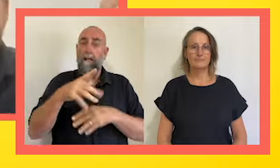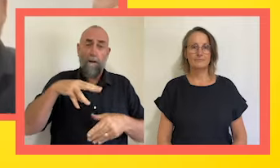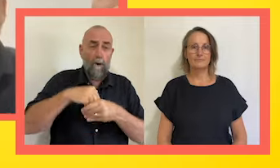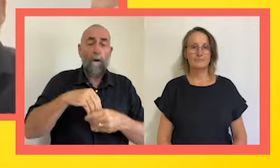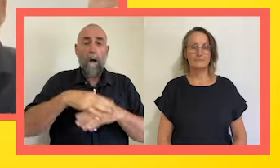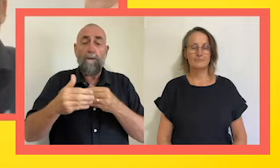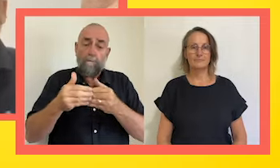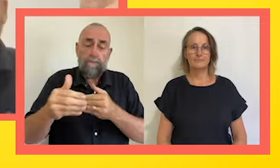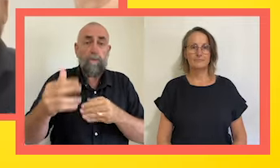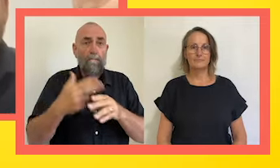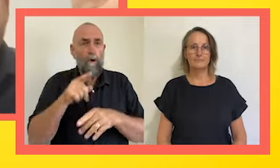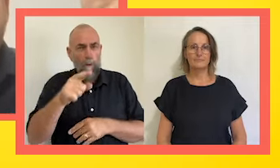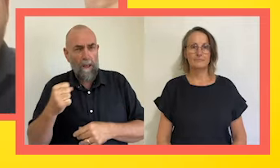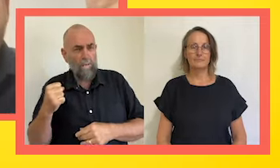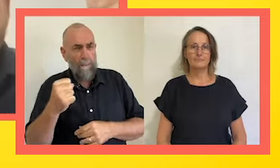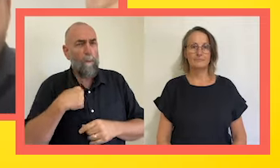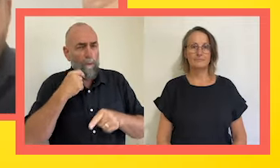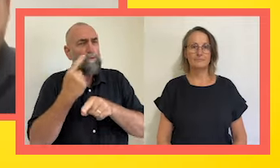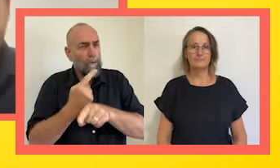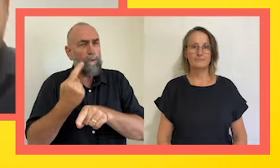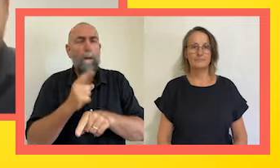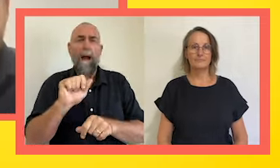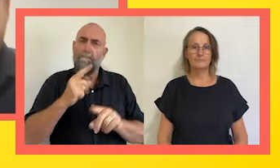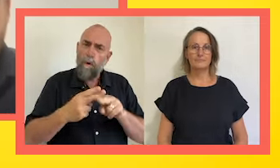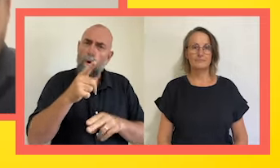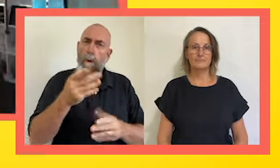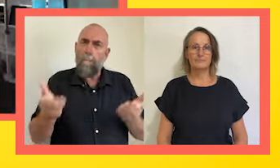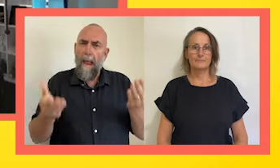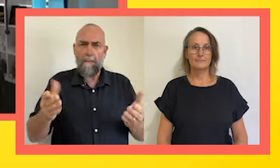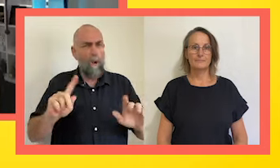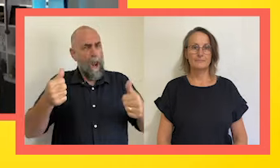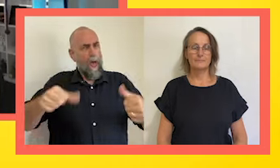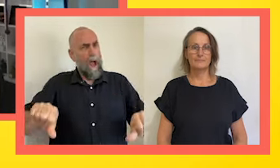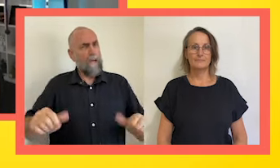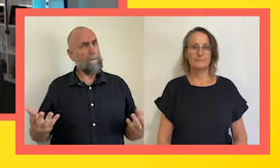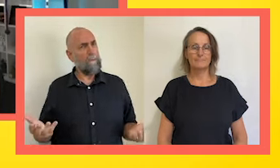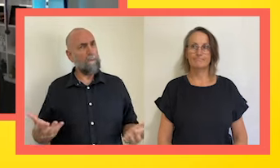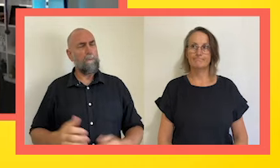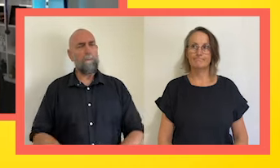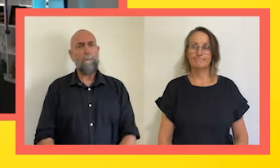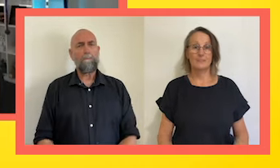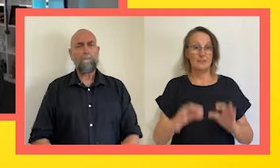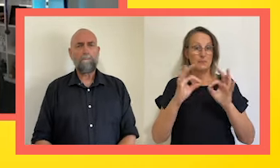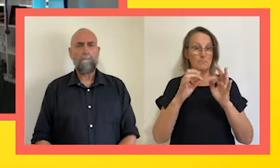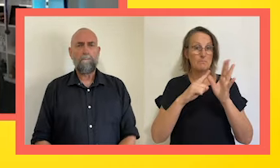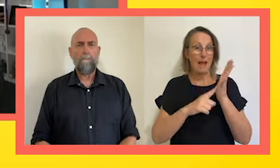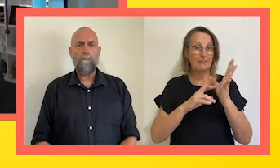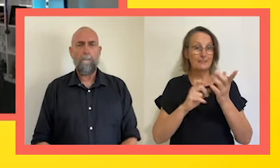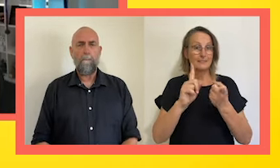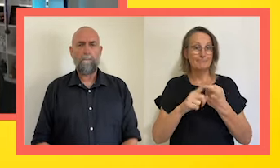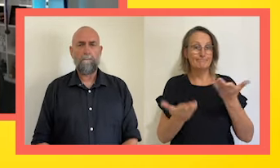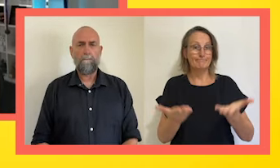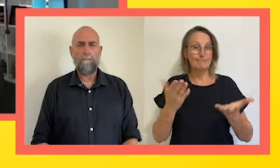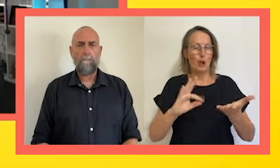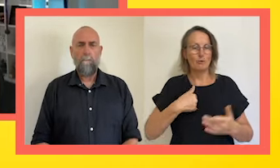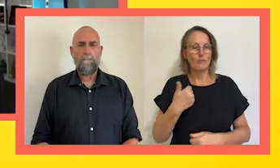you, Little Ripper. But what does balance look like for you? Well, balance looks like to me, I'm not very good at keeping my